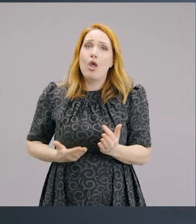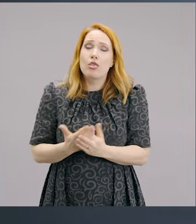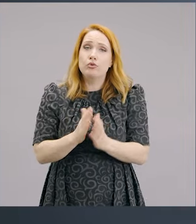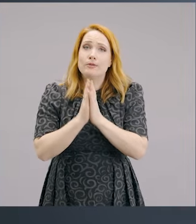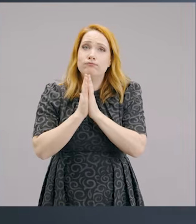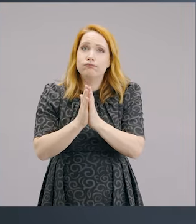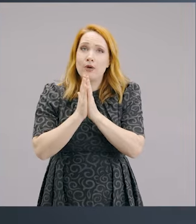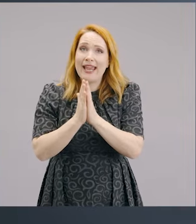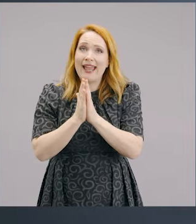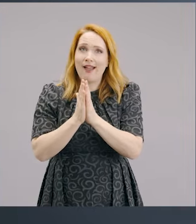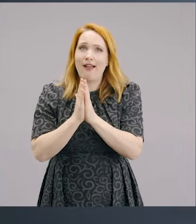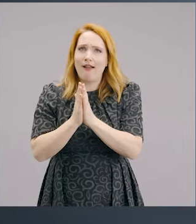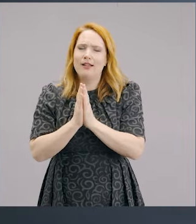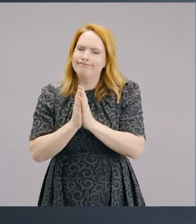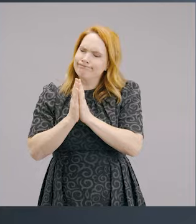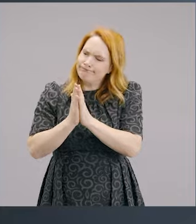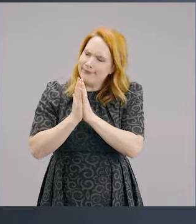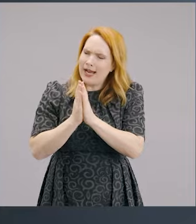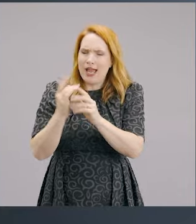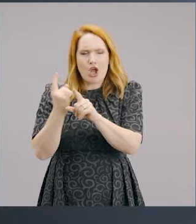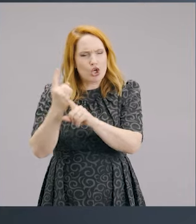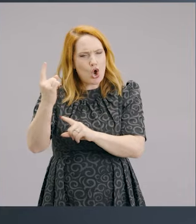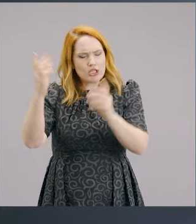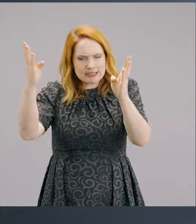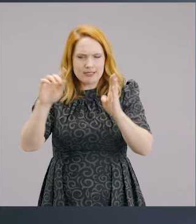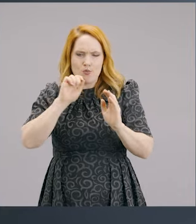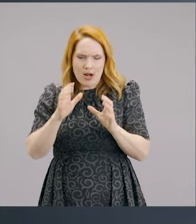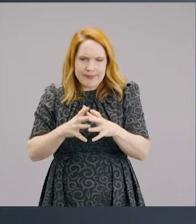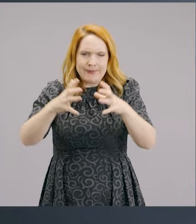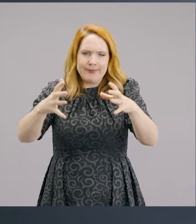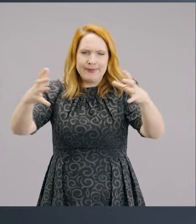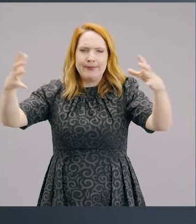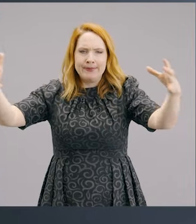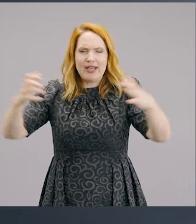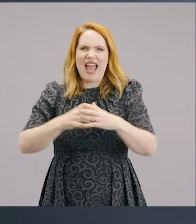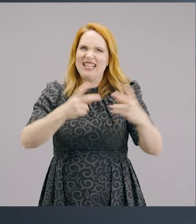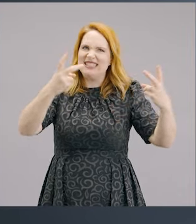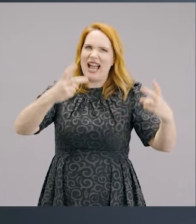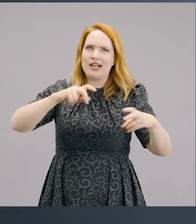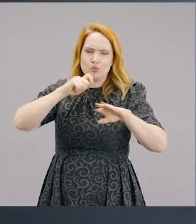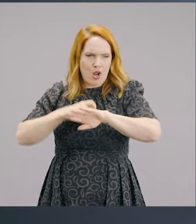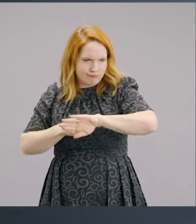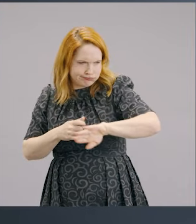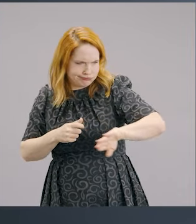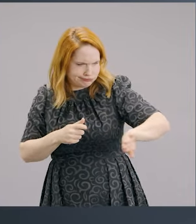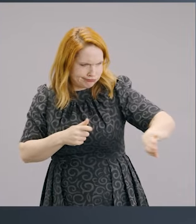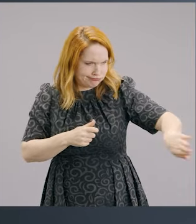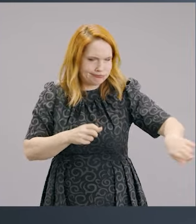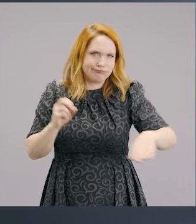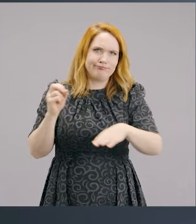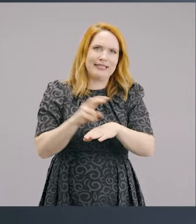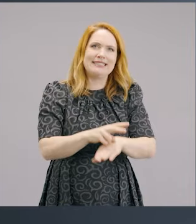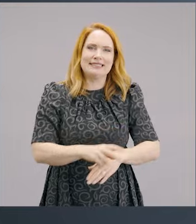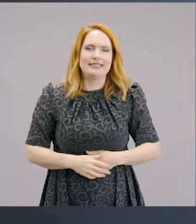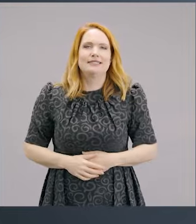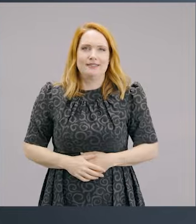through prayer. We take time out to pray that God's kingdom advances and that the kingdom of darkness would be pushed back.